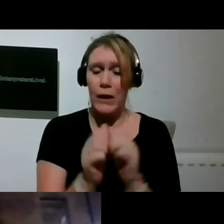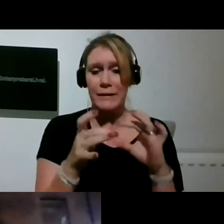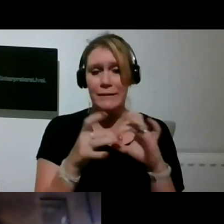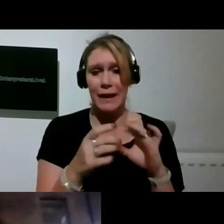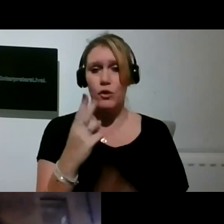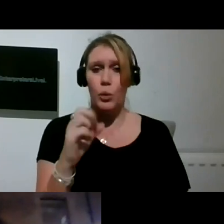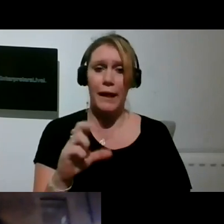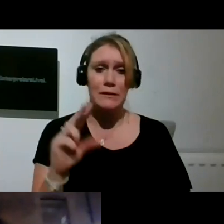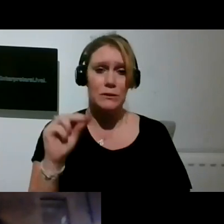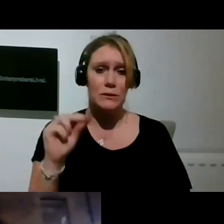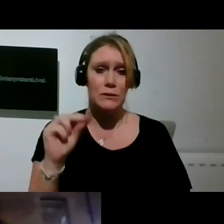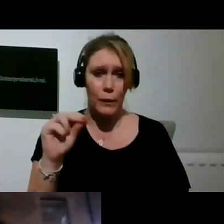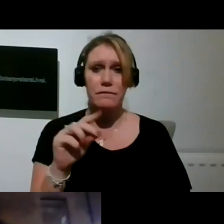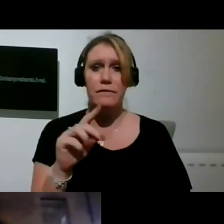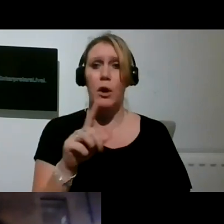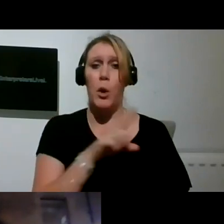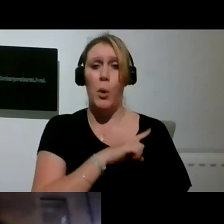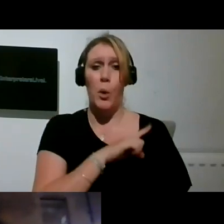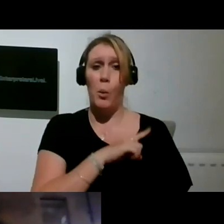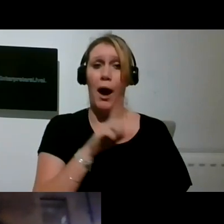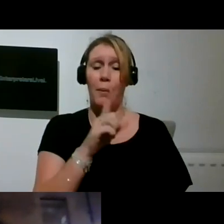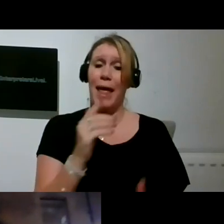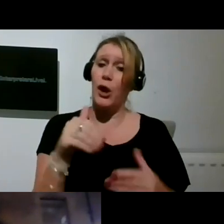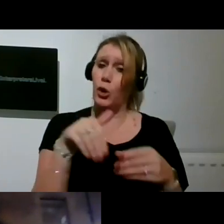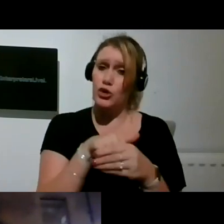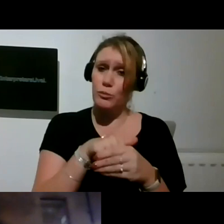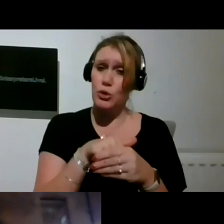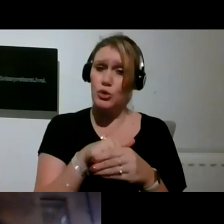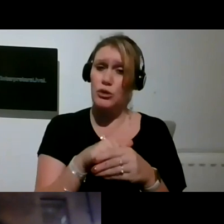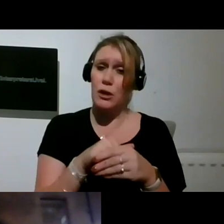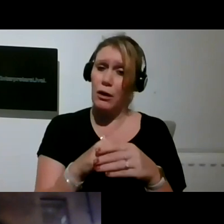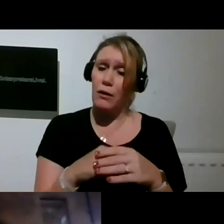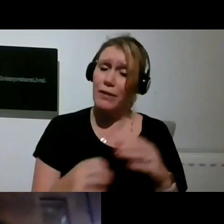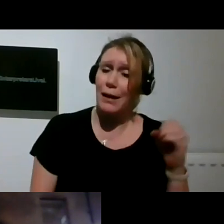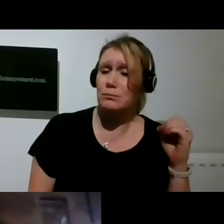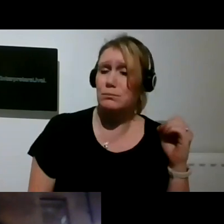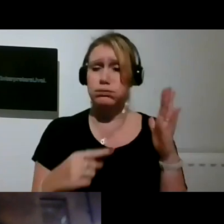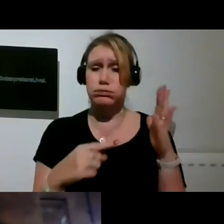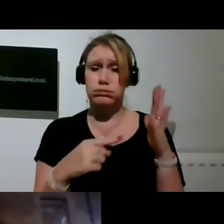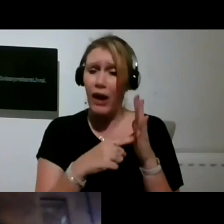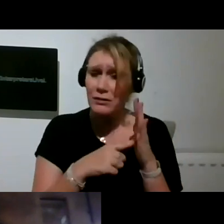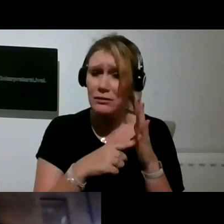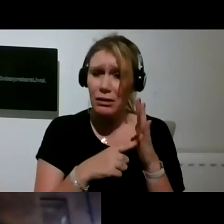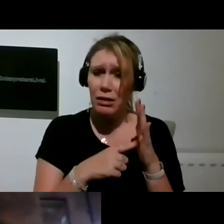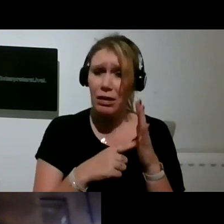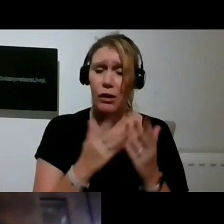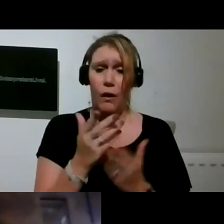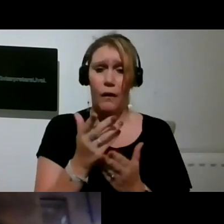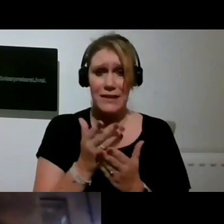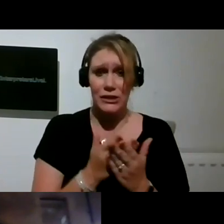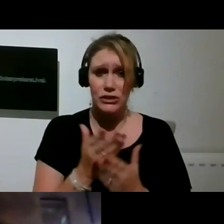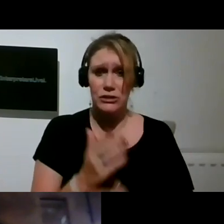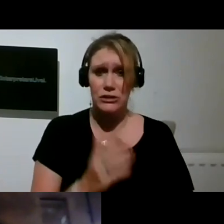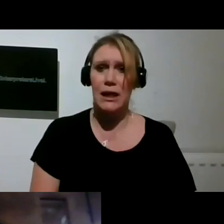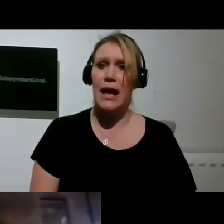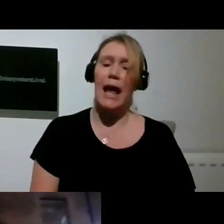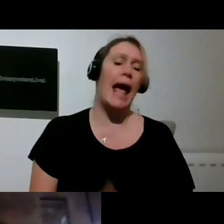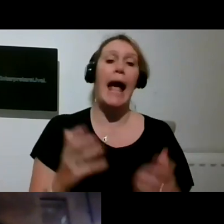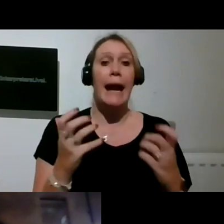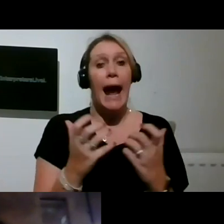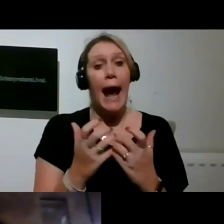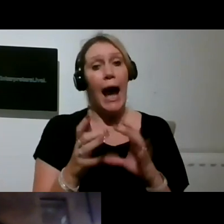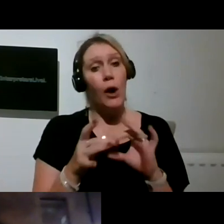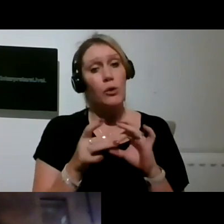contributes to that really vital conversation and how together we can